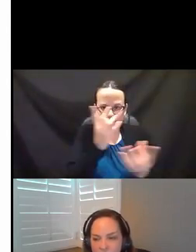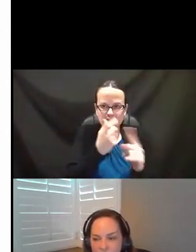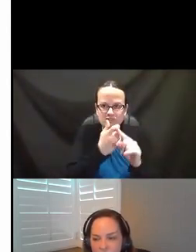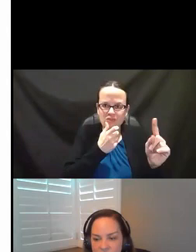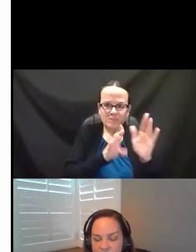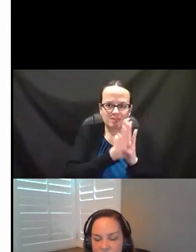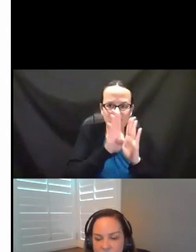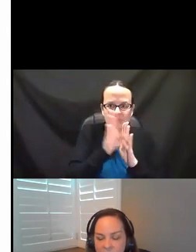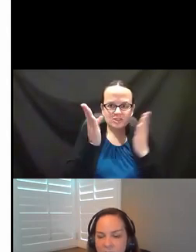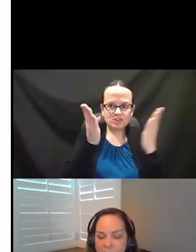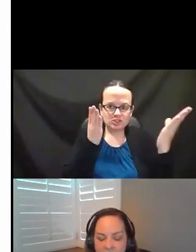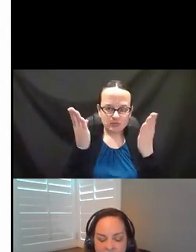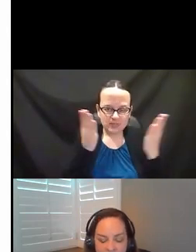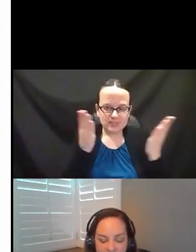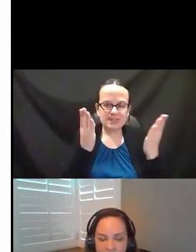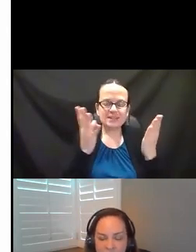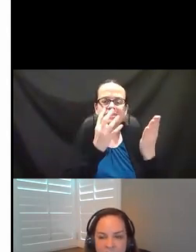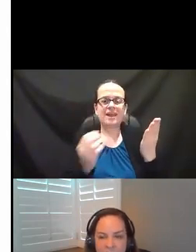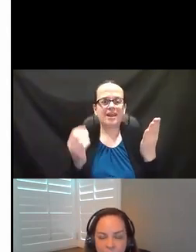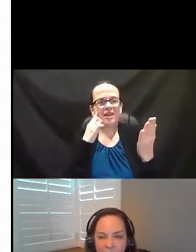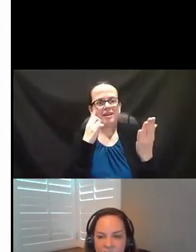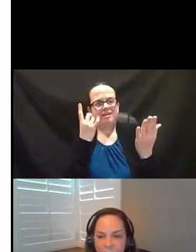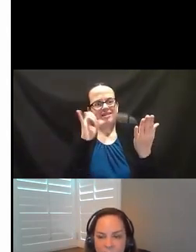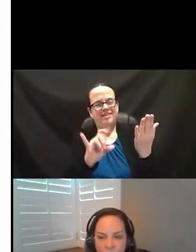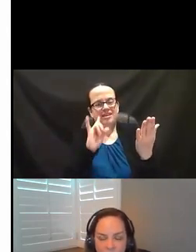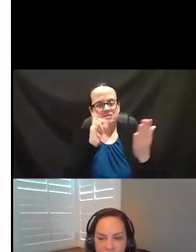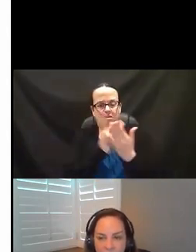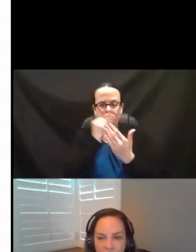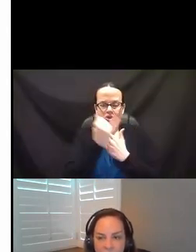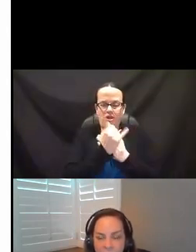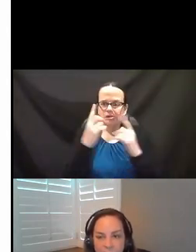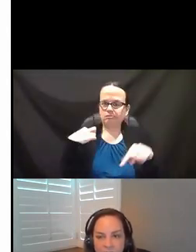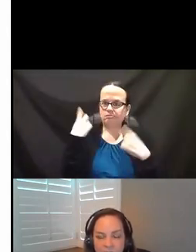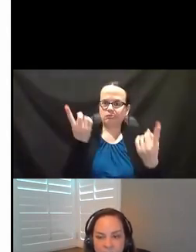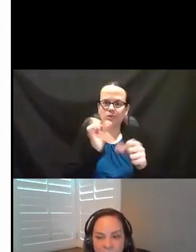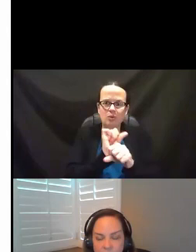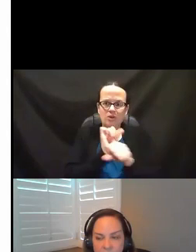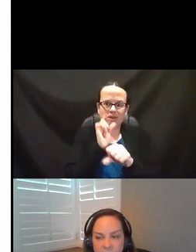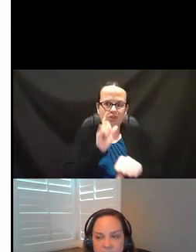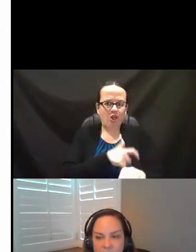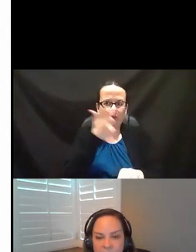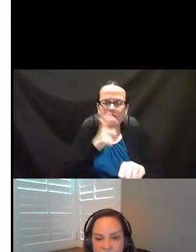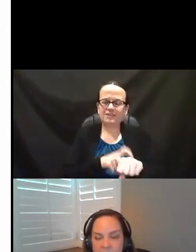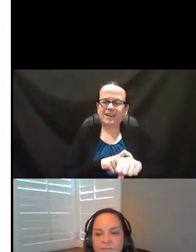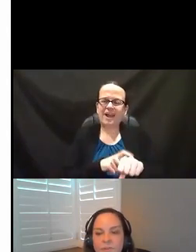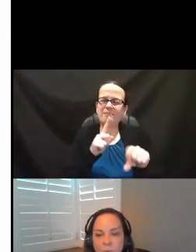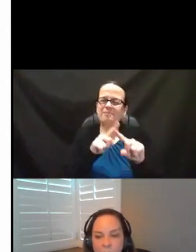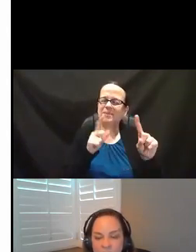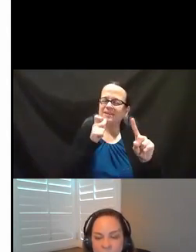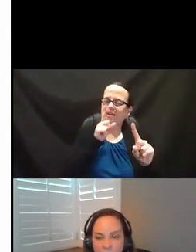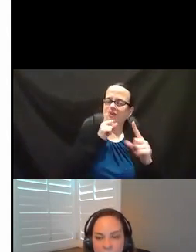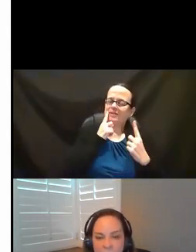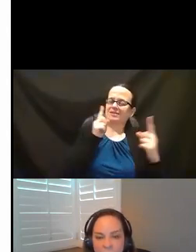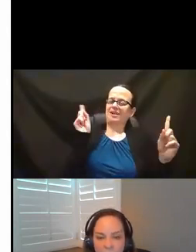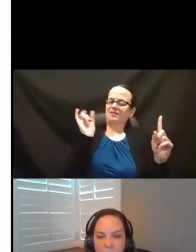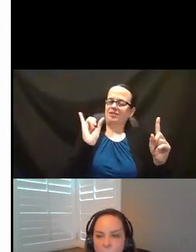Developmental Services. And it is a project that we've been working on a long time but have not been as successful as we want